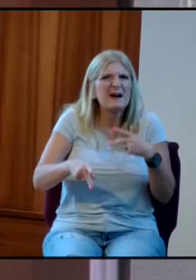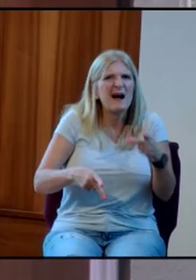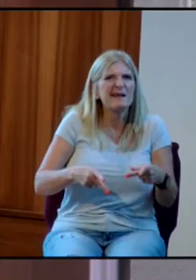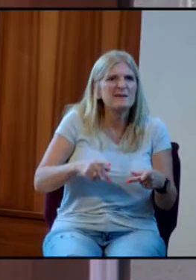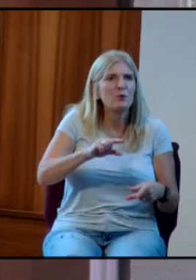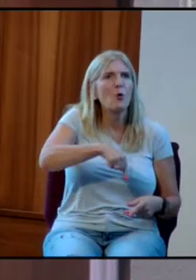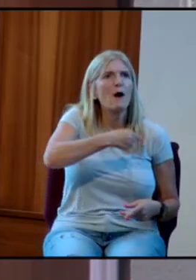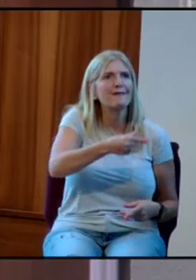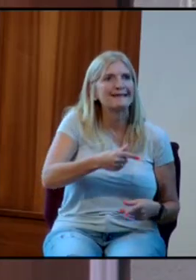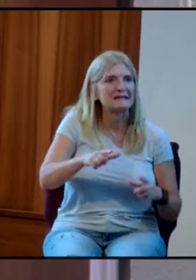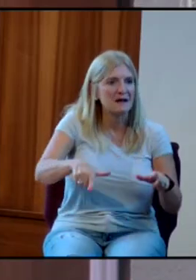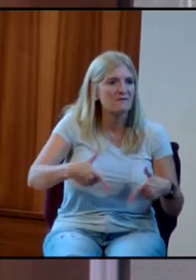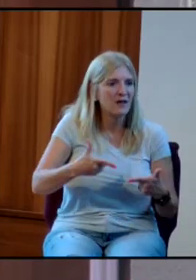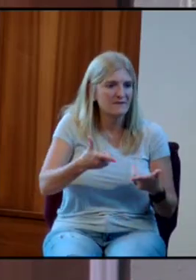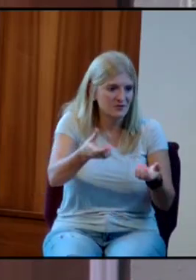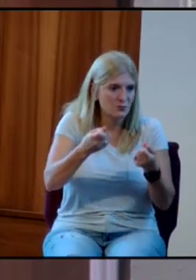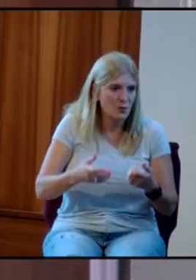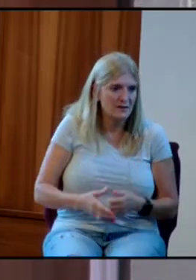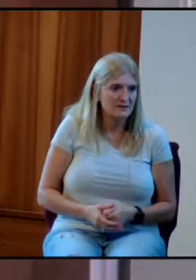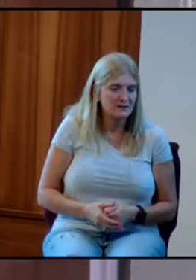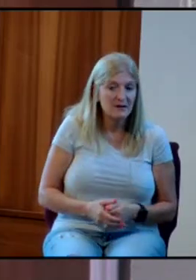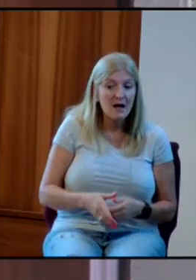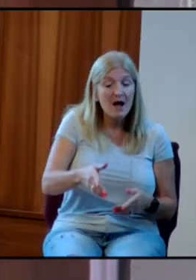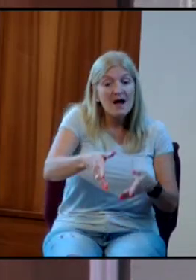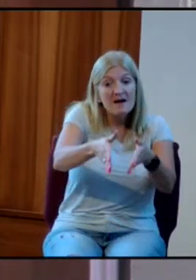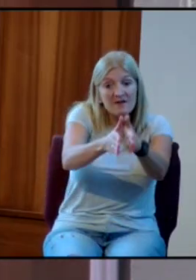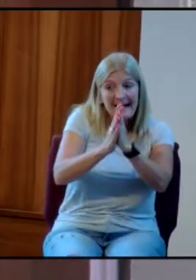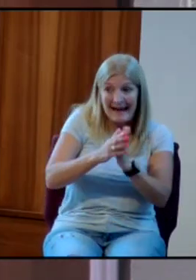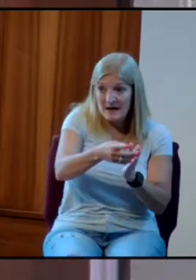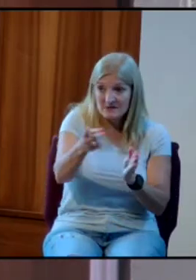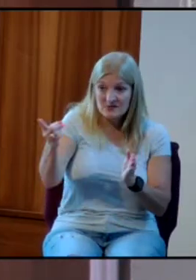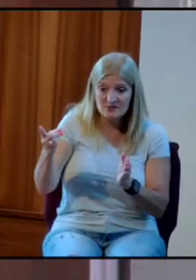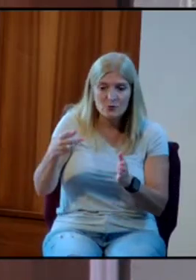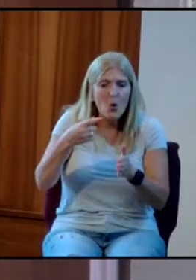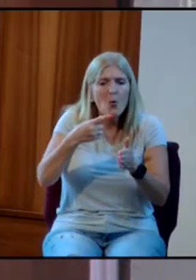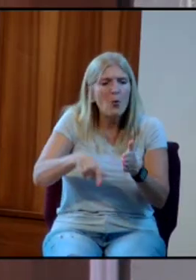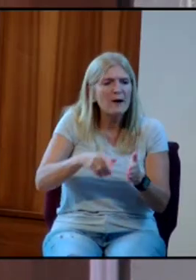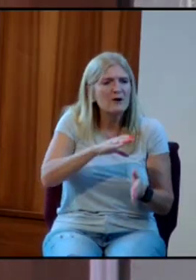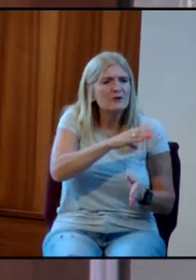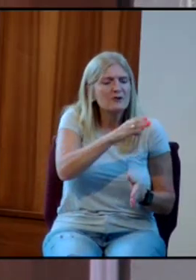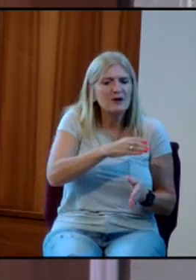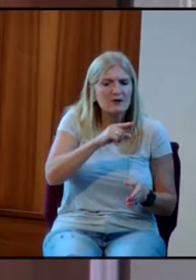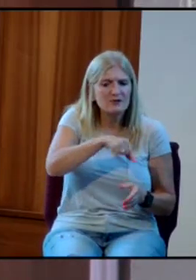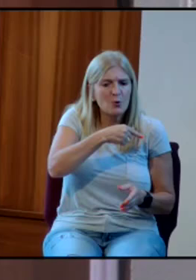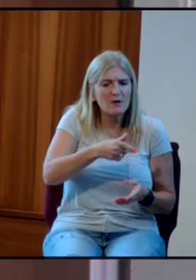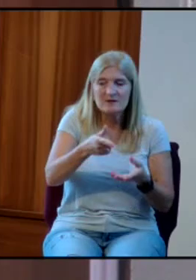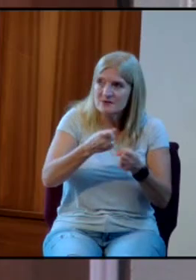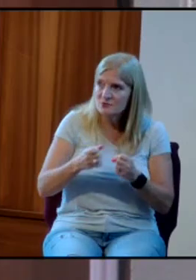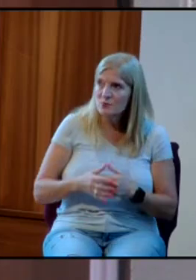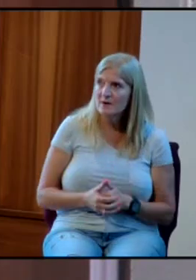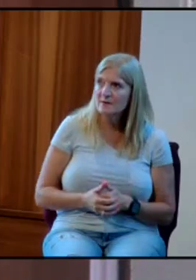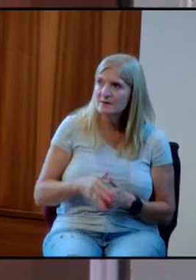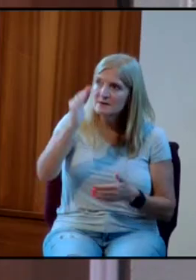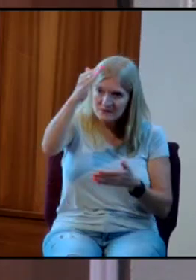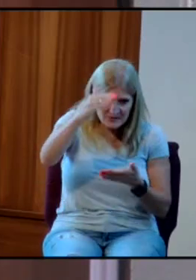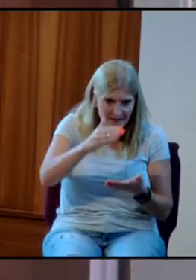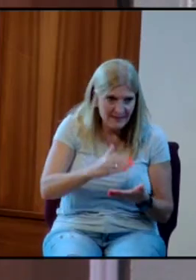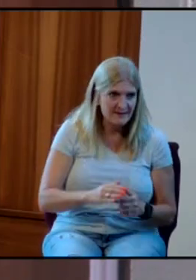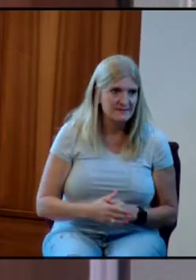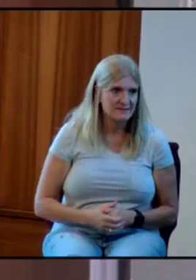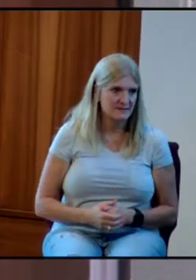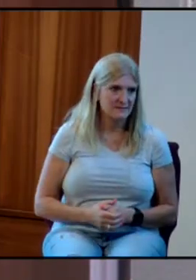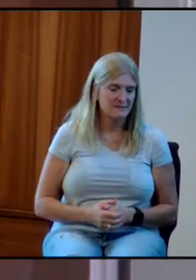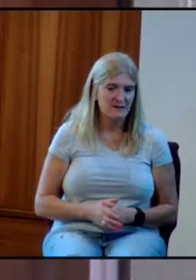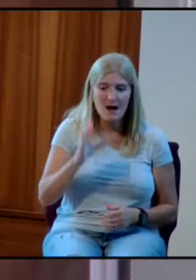If I said to you, what are some character qualities you want? What would you list? All right, here's a list. Pursue